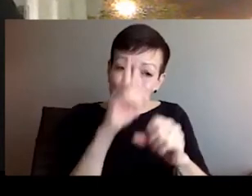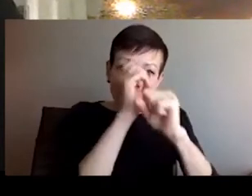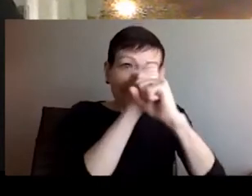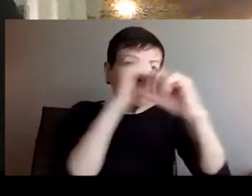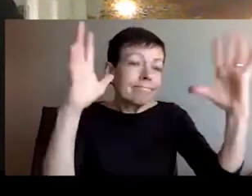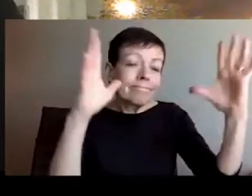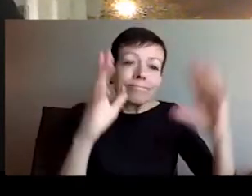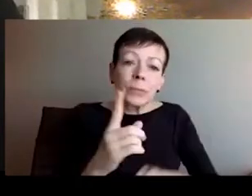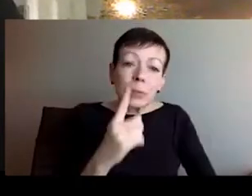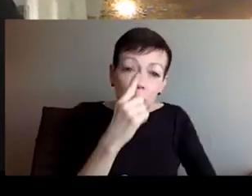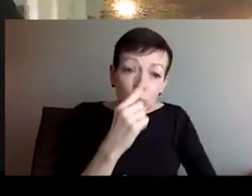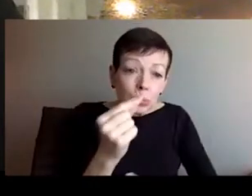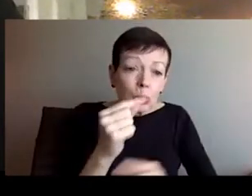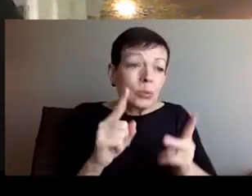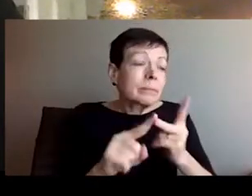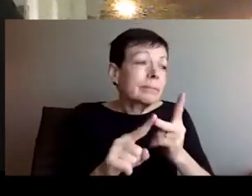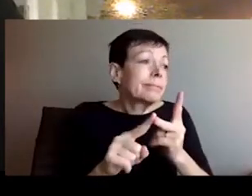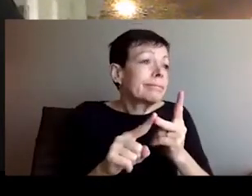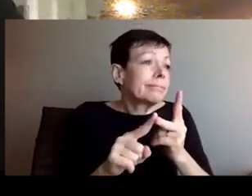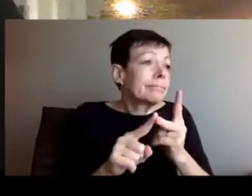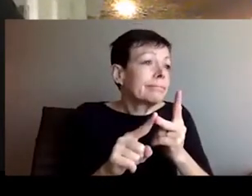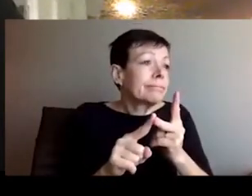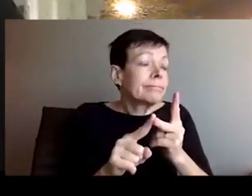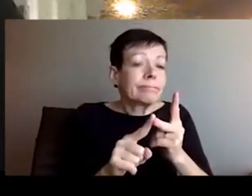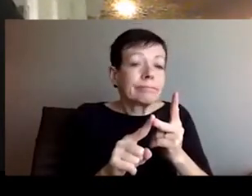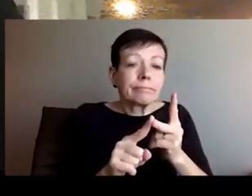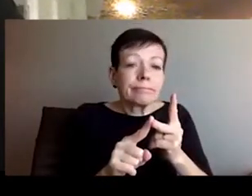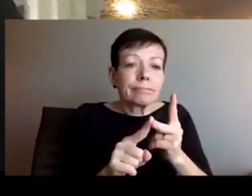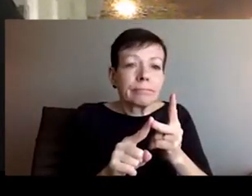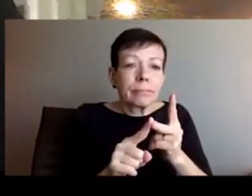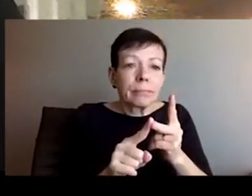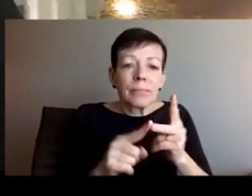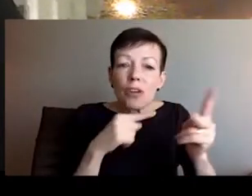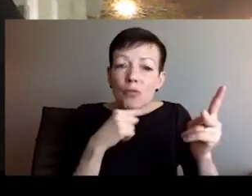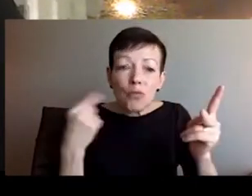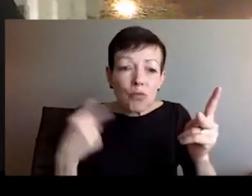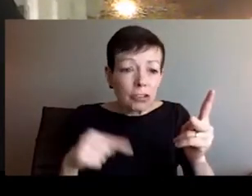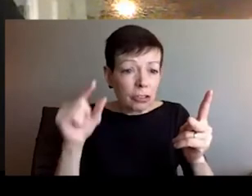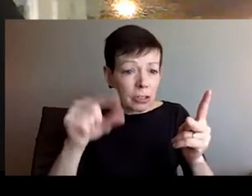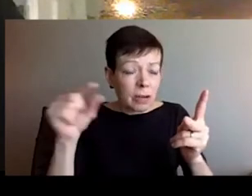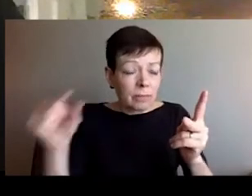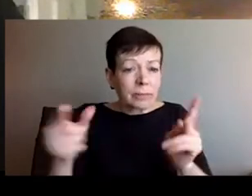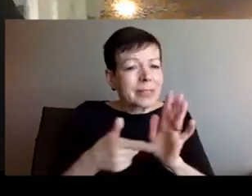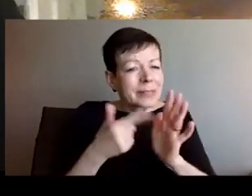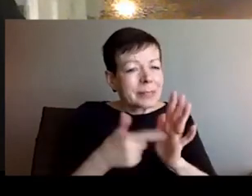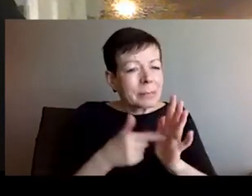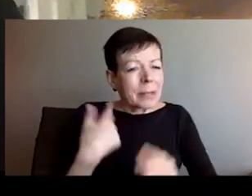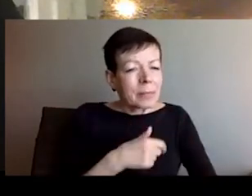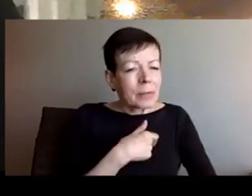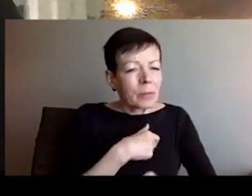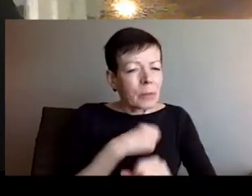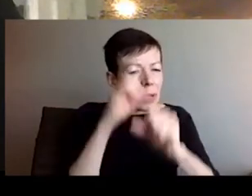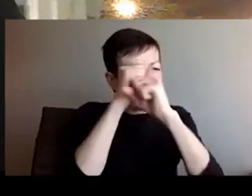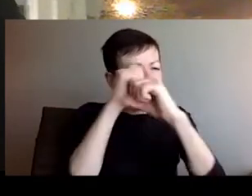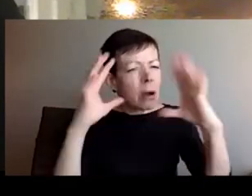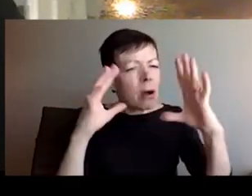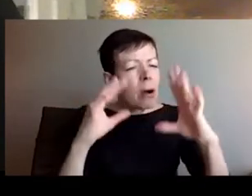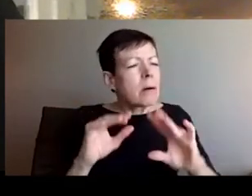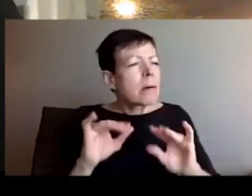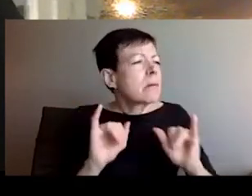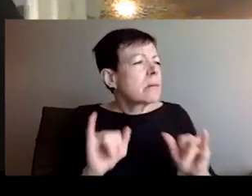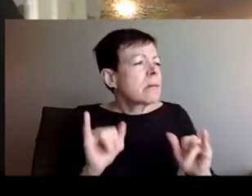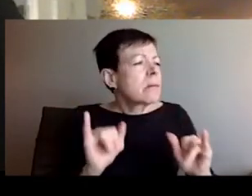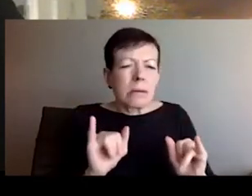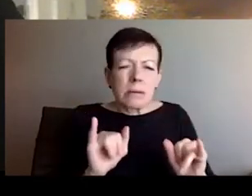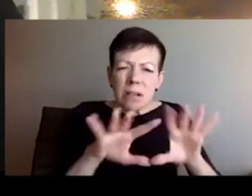is that it's coming to Ukraine with a big delay. I think if those sanctions, which